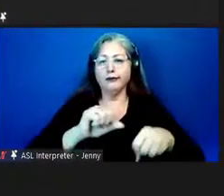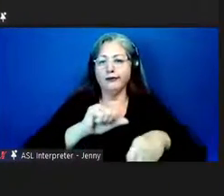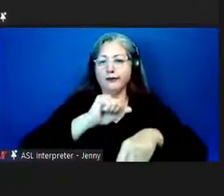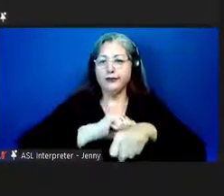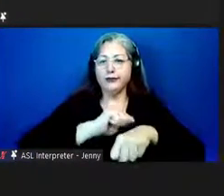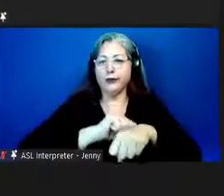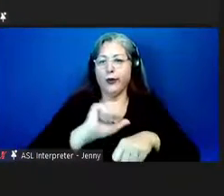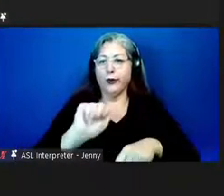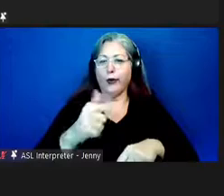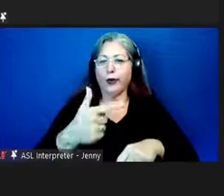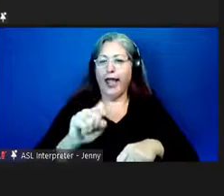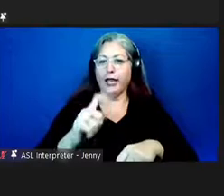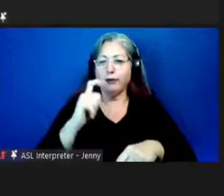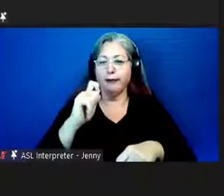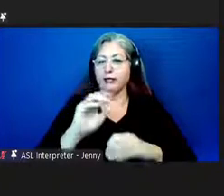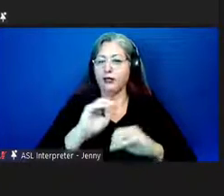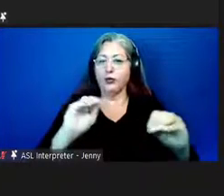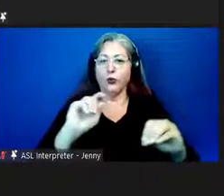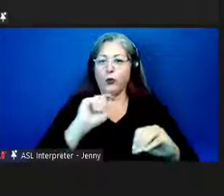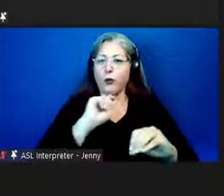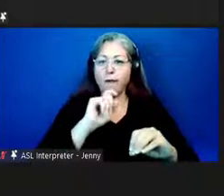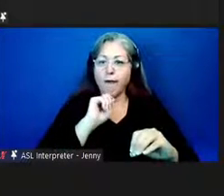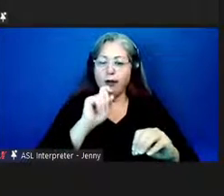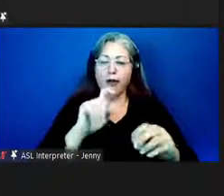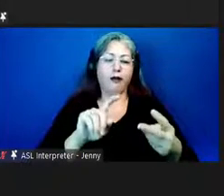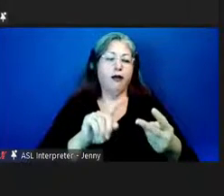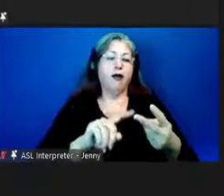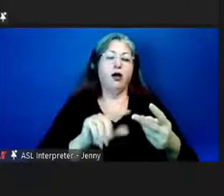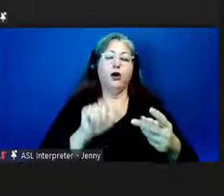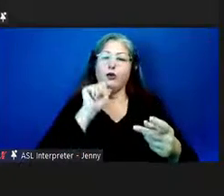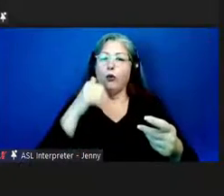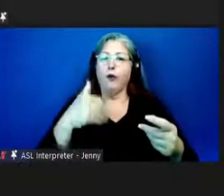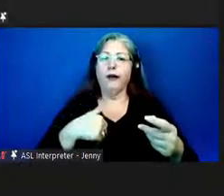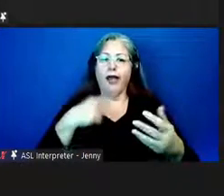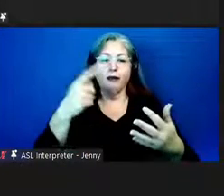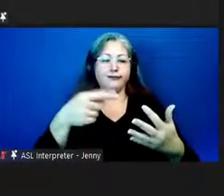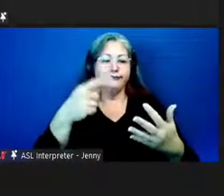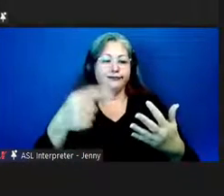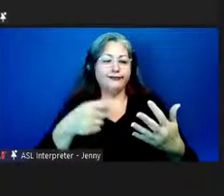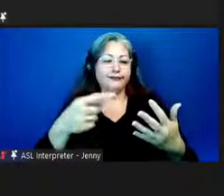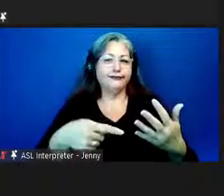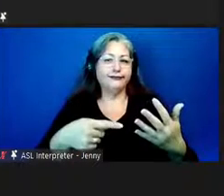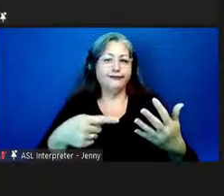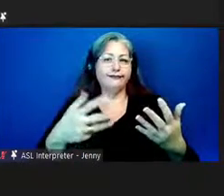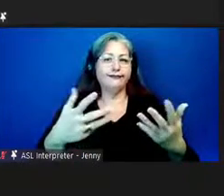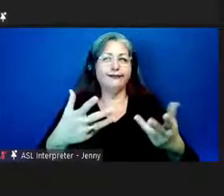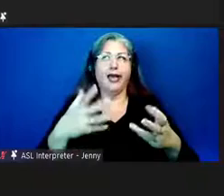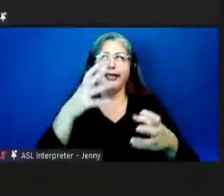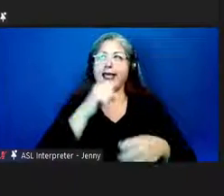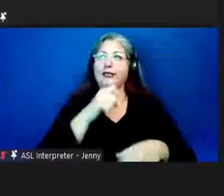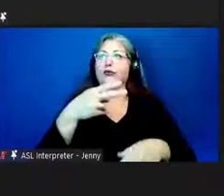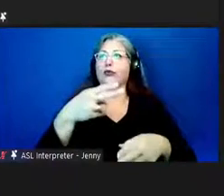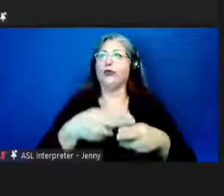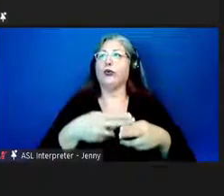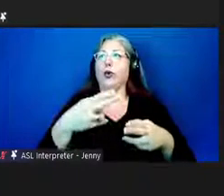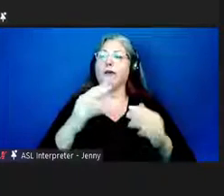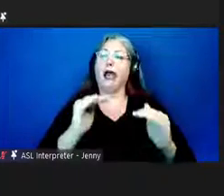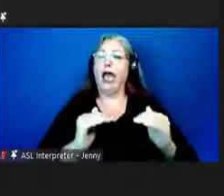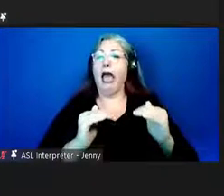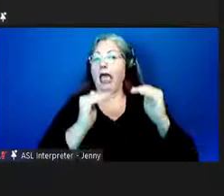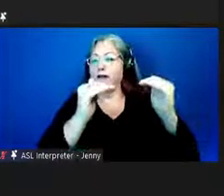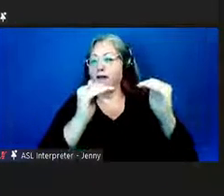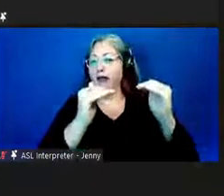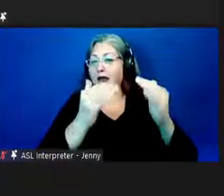because we didn't have metal we didn't have all these other i guess you could say advancements